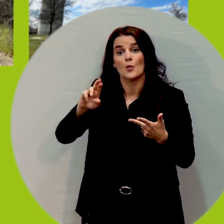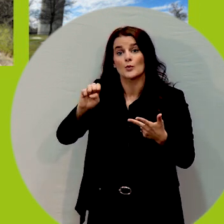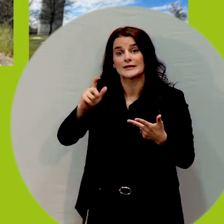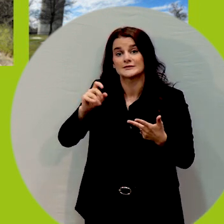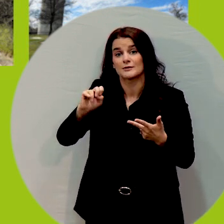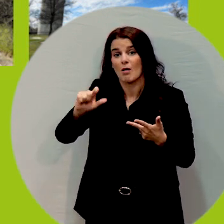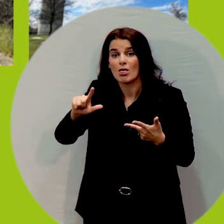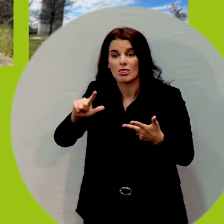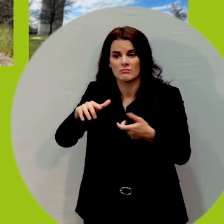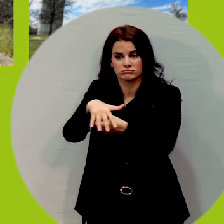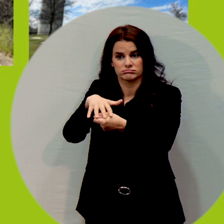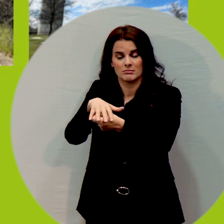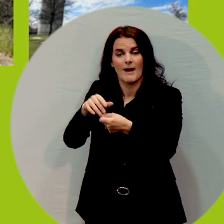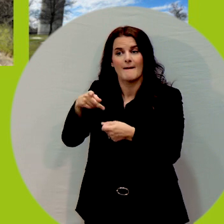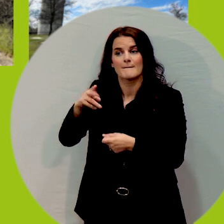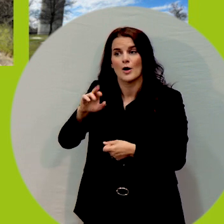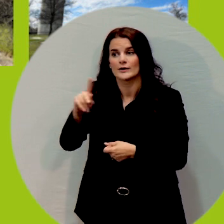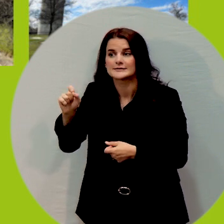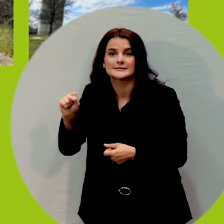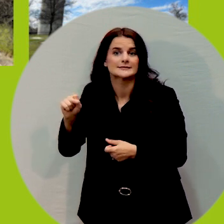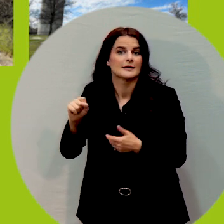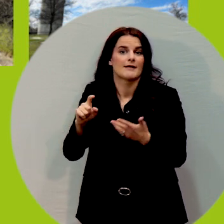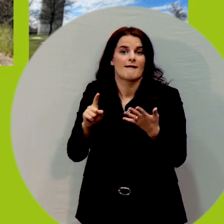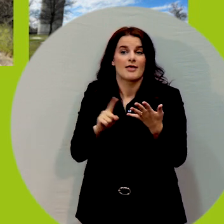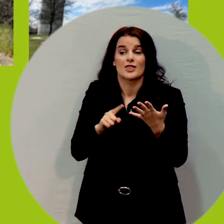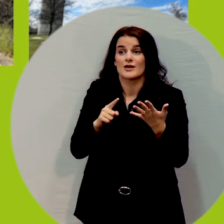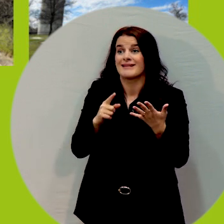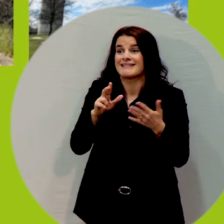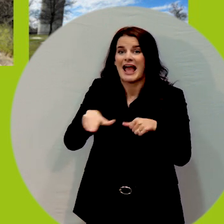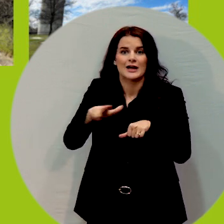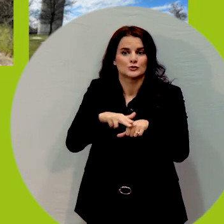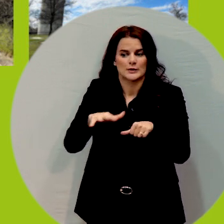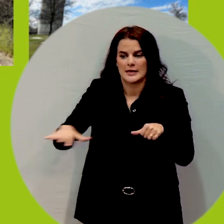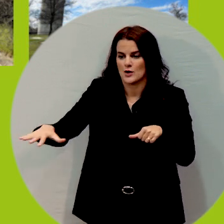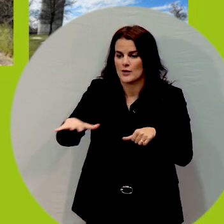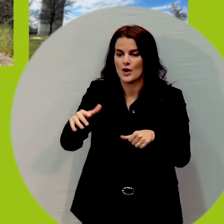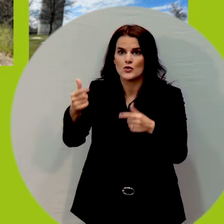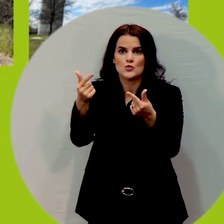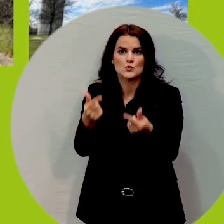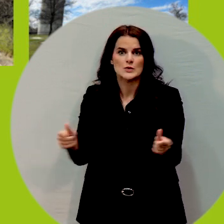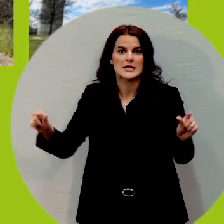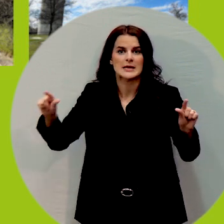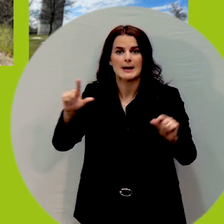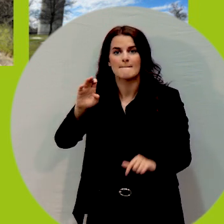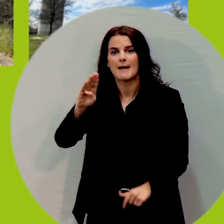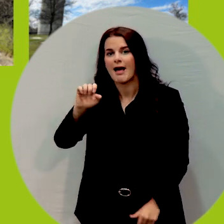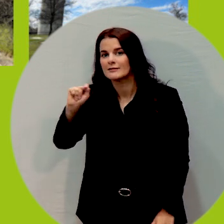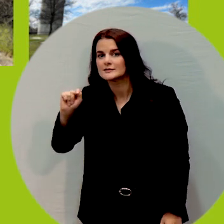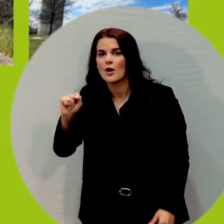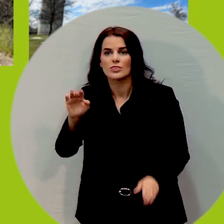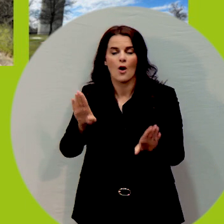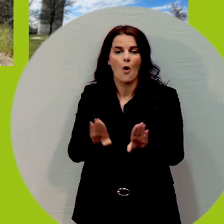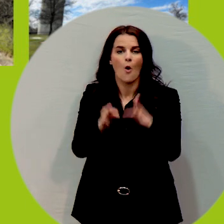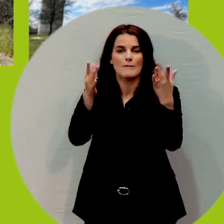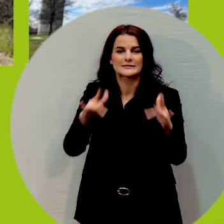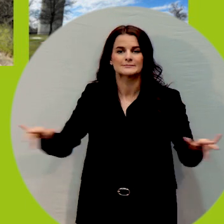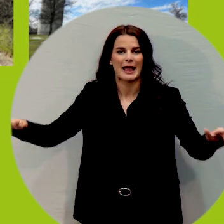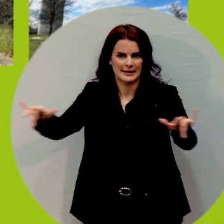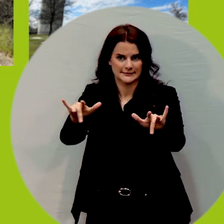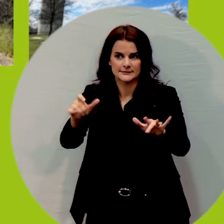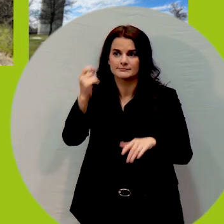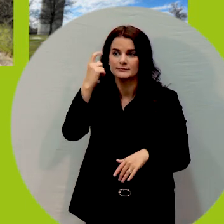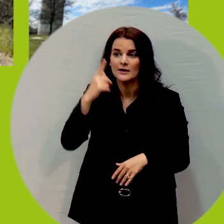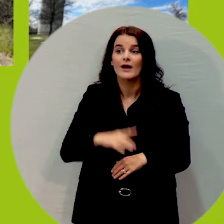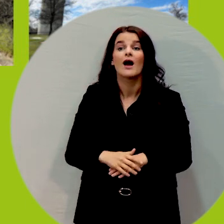areas and the green belts and the open spaces. Part of this we also included the Texas